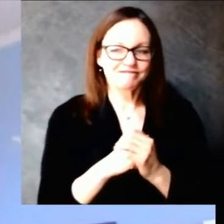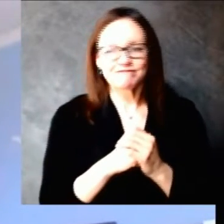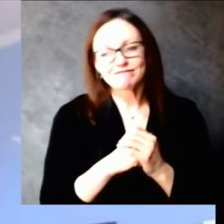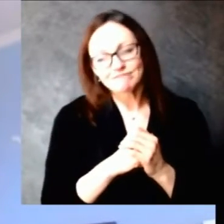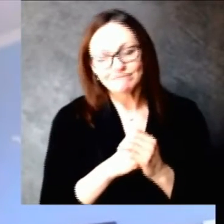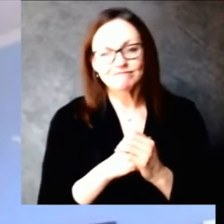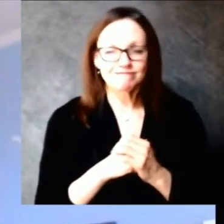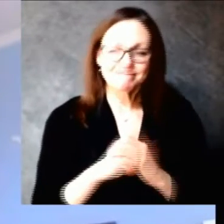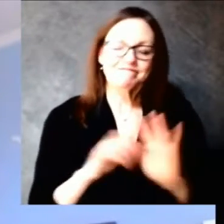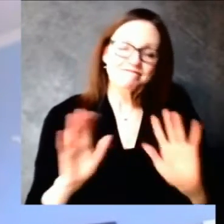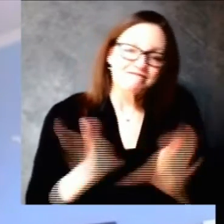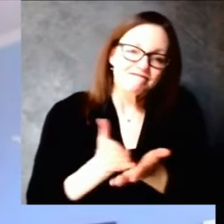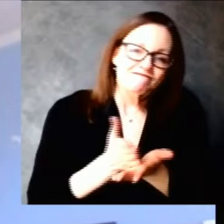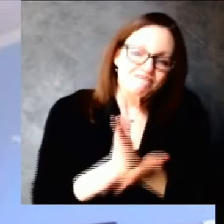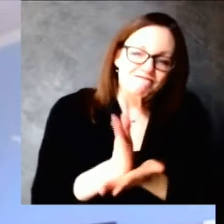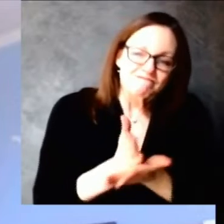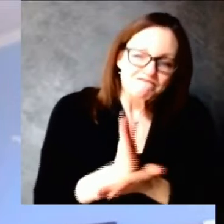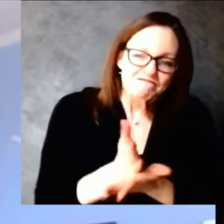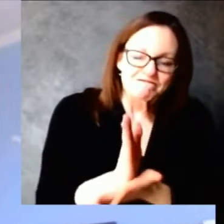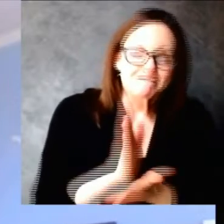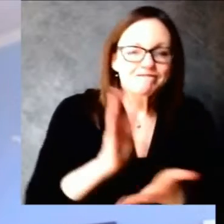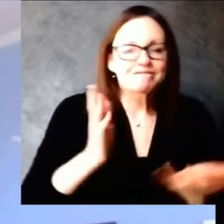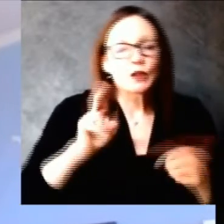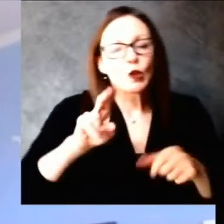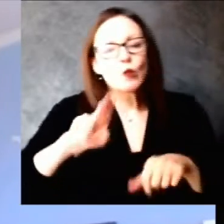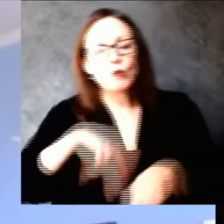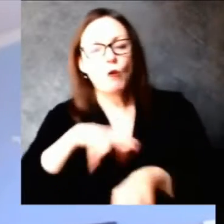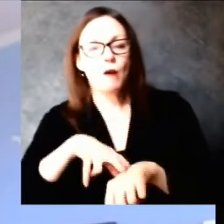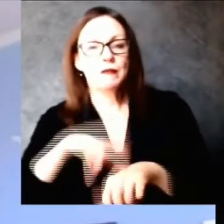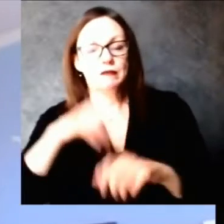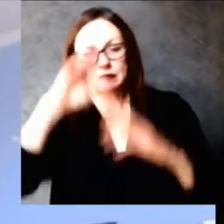in the following day but they are self-limiting and resolving